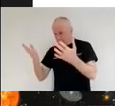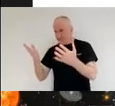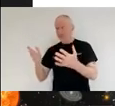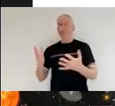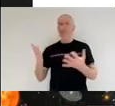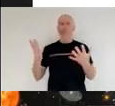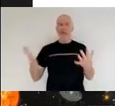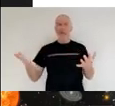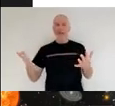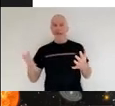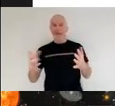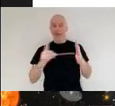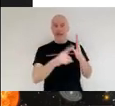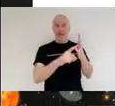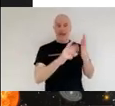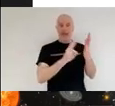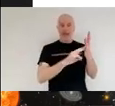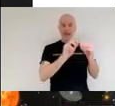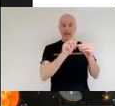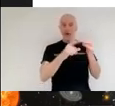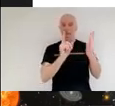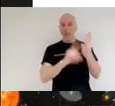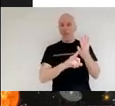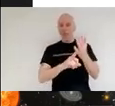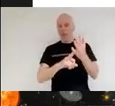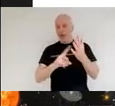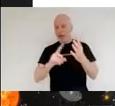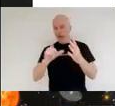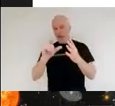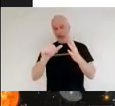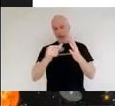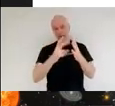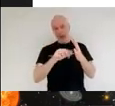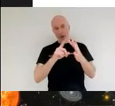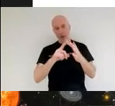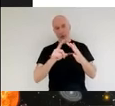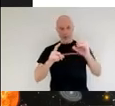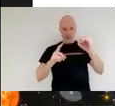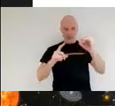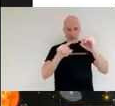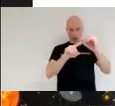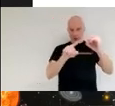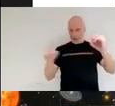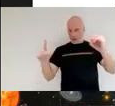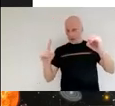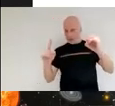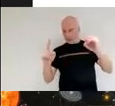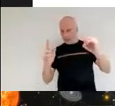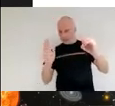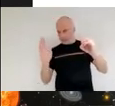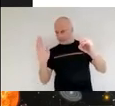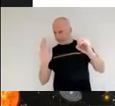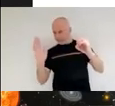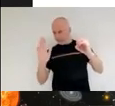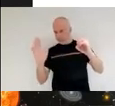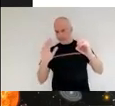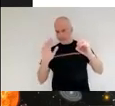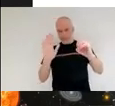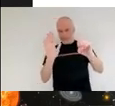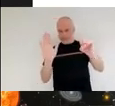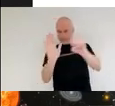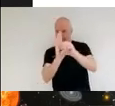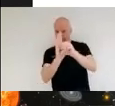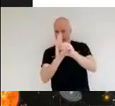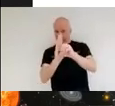call the umbral cone or the shade giving region that the earth gives to the um spacecraft